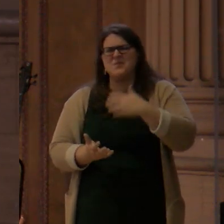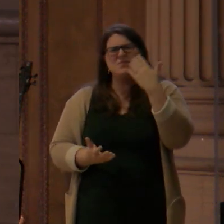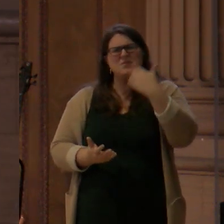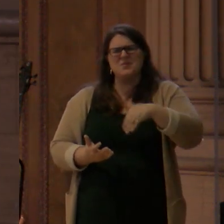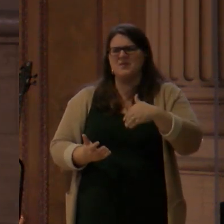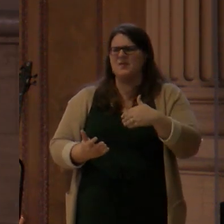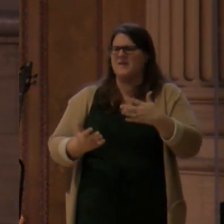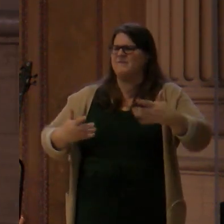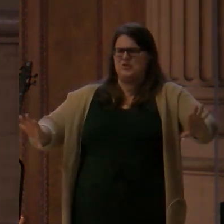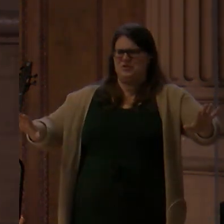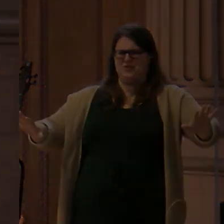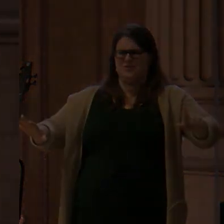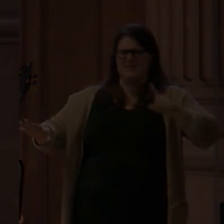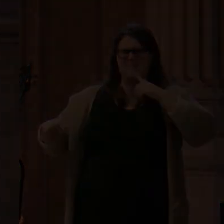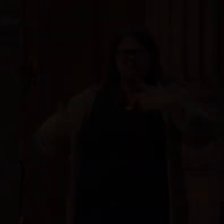for all times.